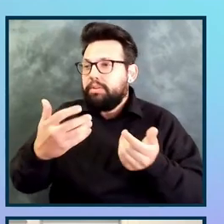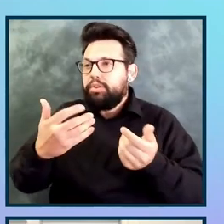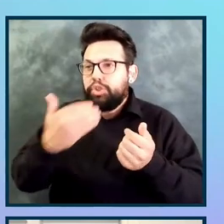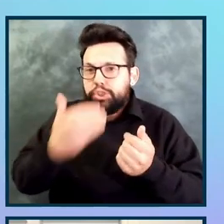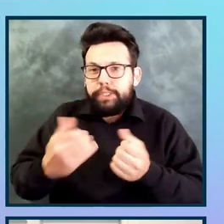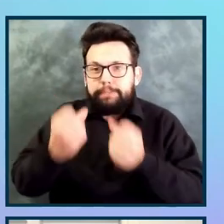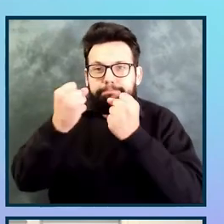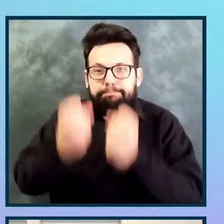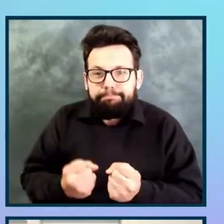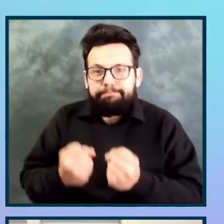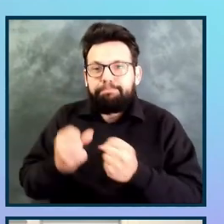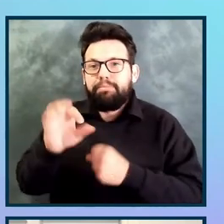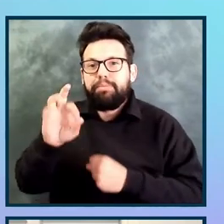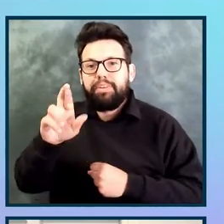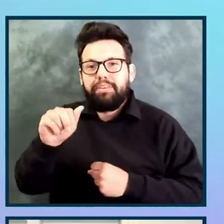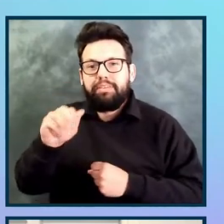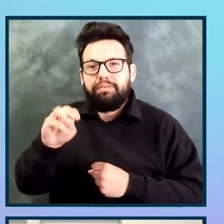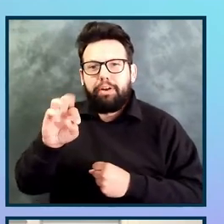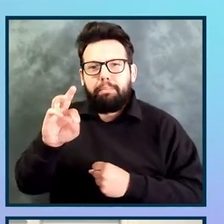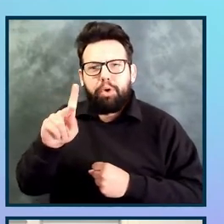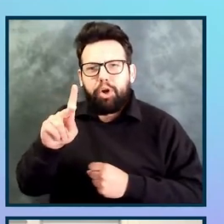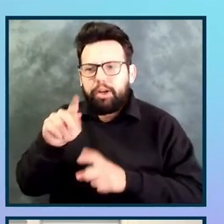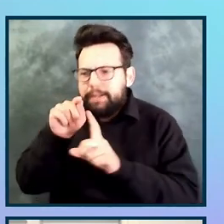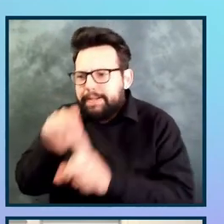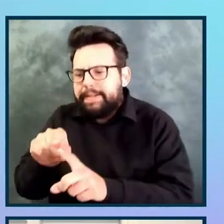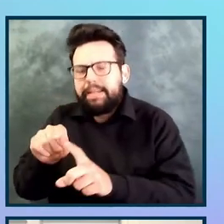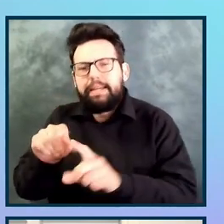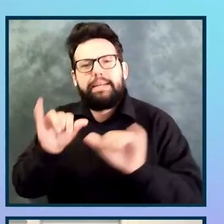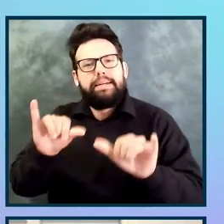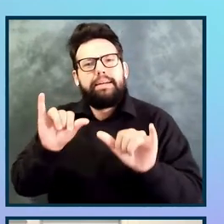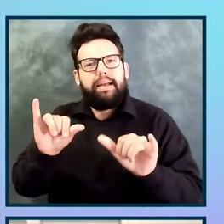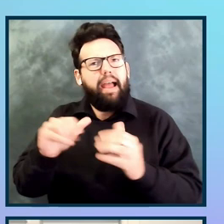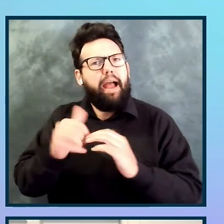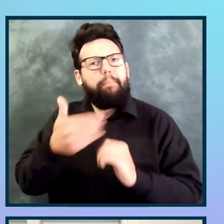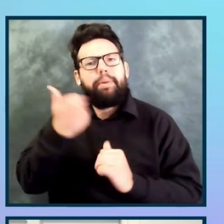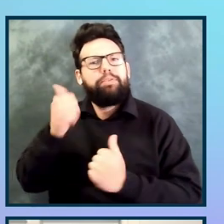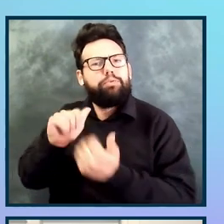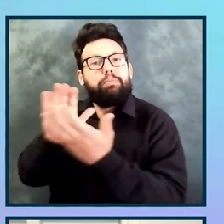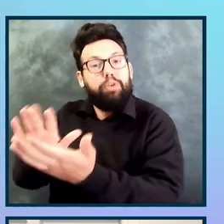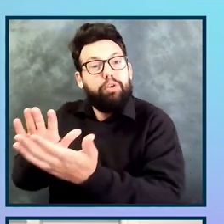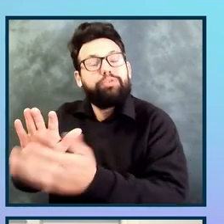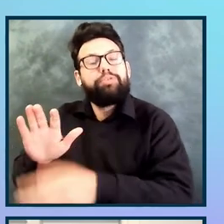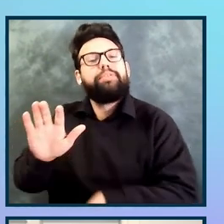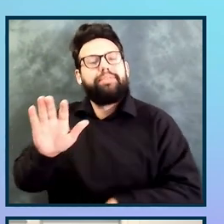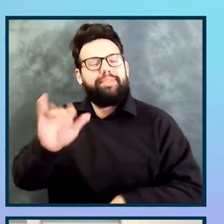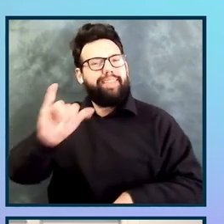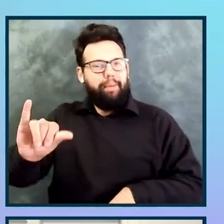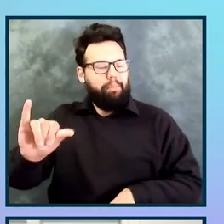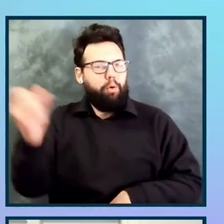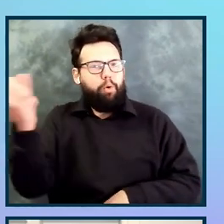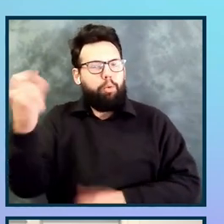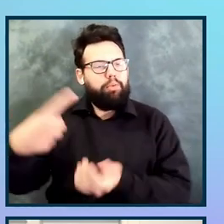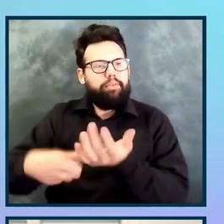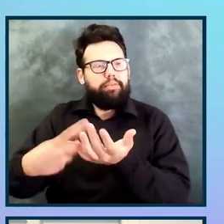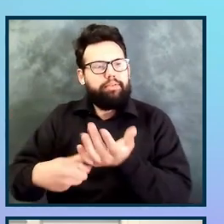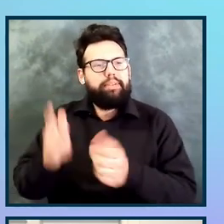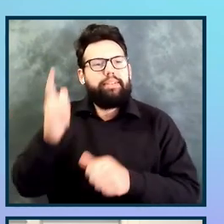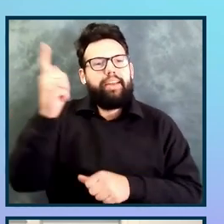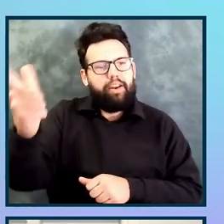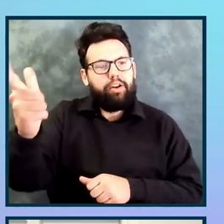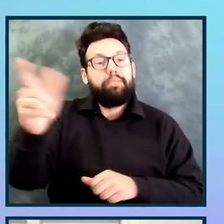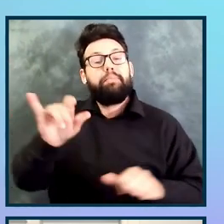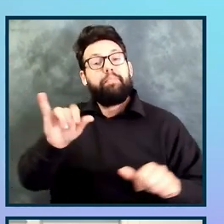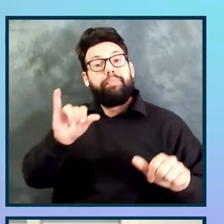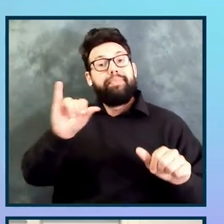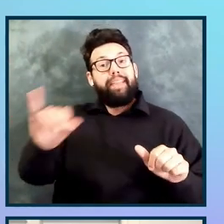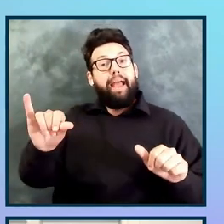a pin in that, we'll come back to that. This product had been previously audited in 2019, and we used that as a basis for the scope for the